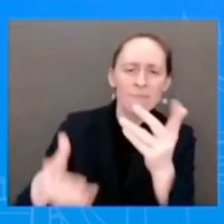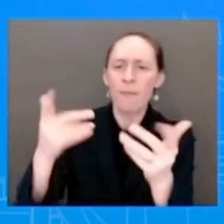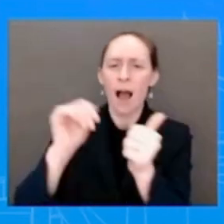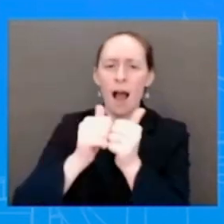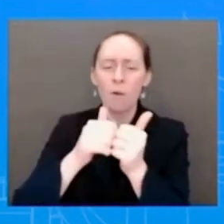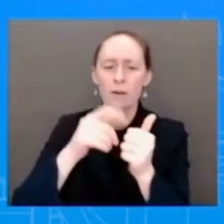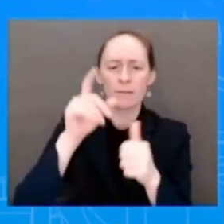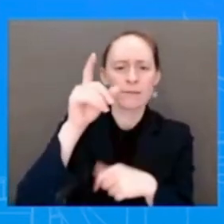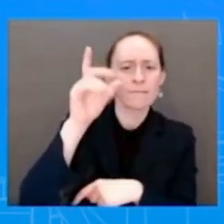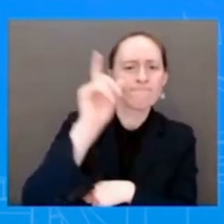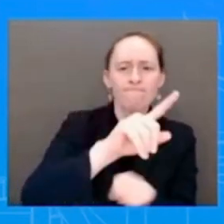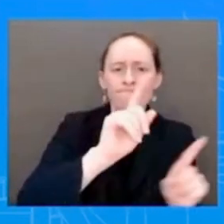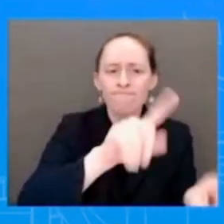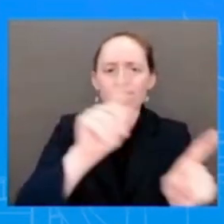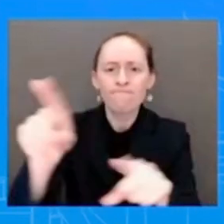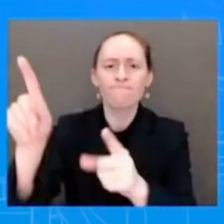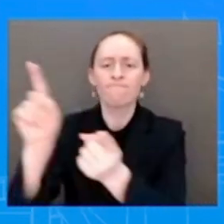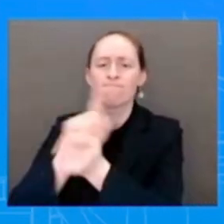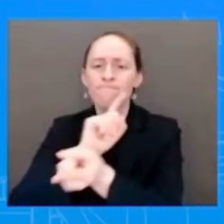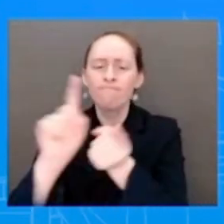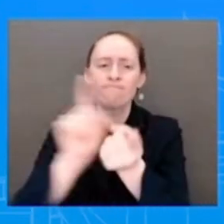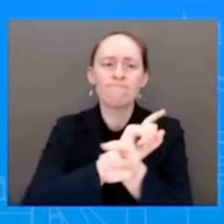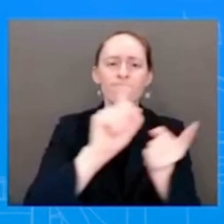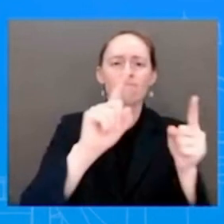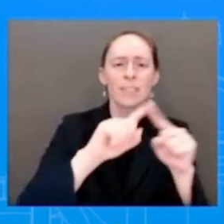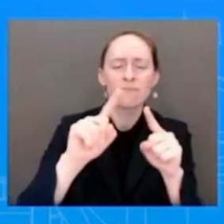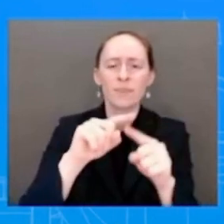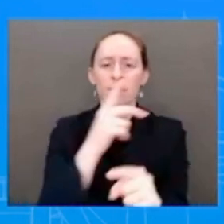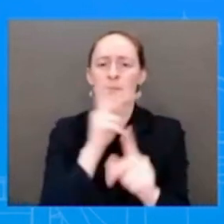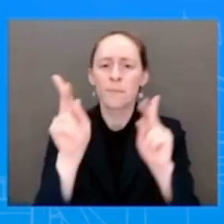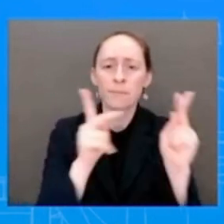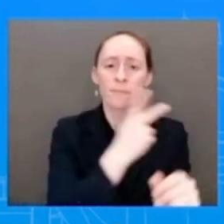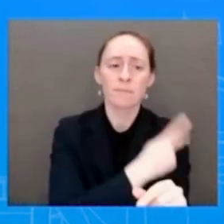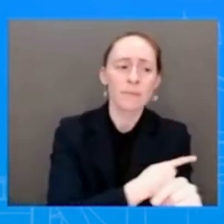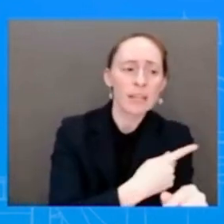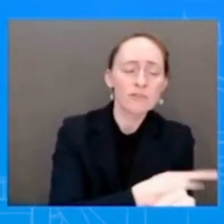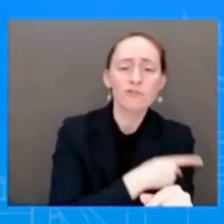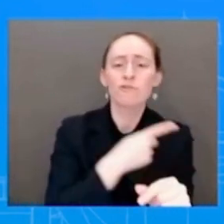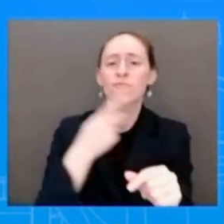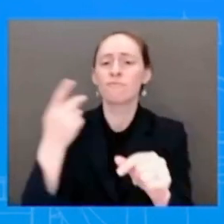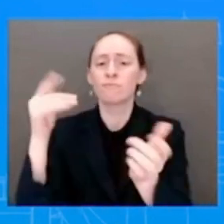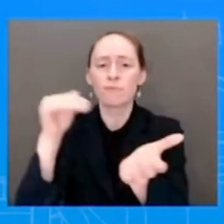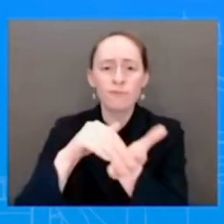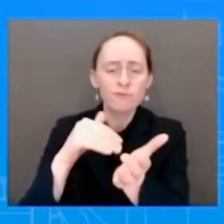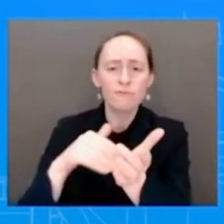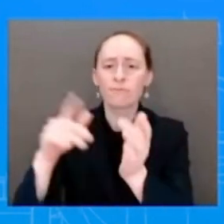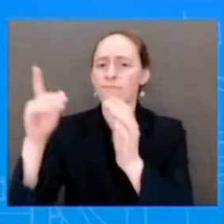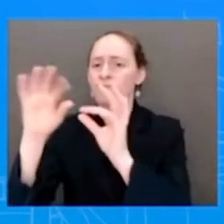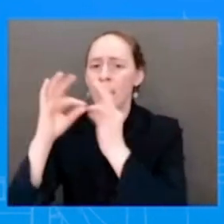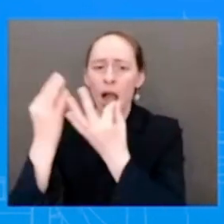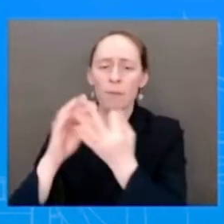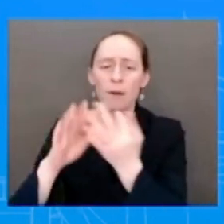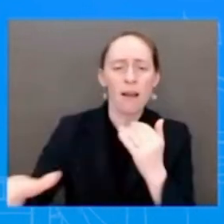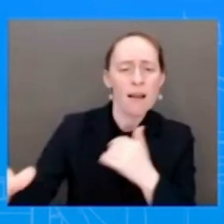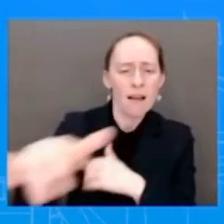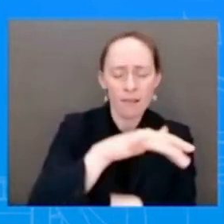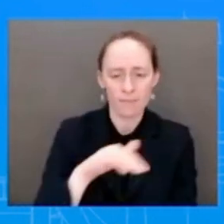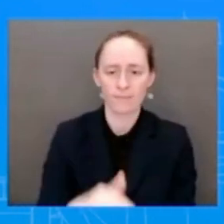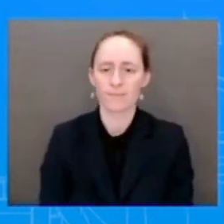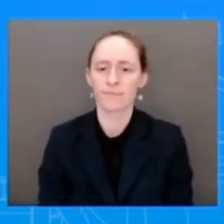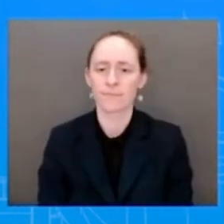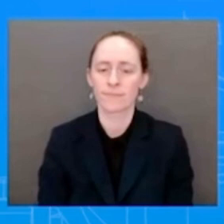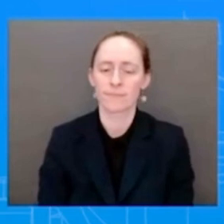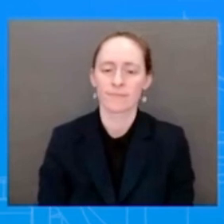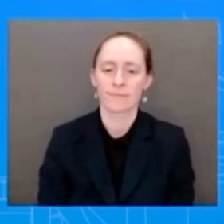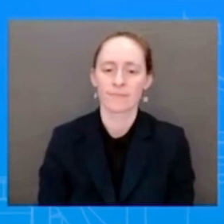detection and improving the experience of patients, families, and caregivers, in fact, she'll be in San Diego tomorrow to visit a community